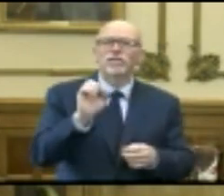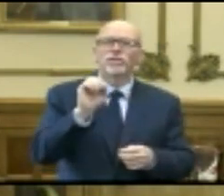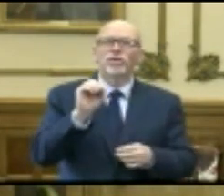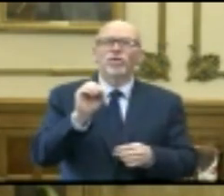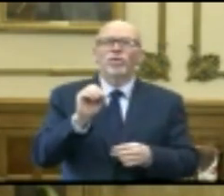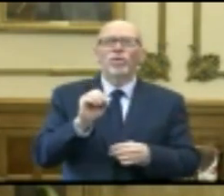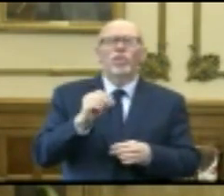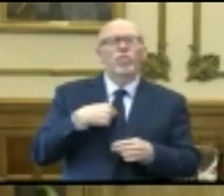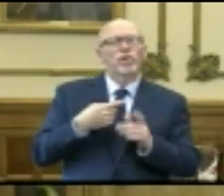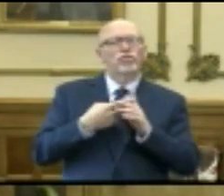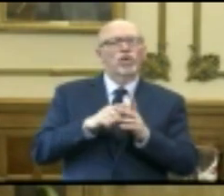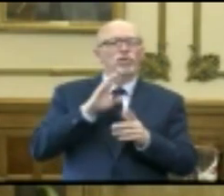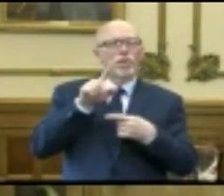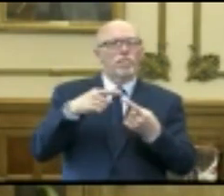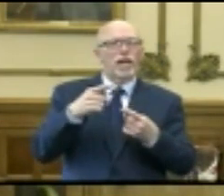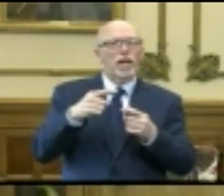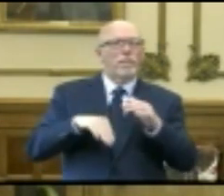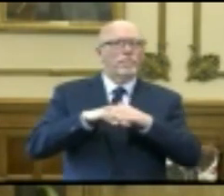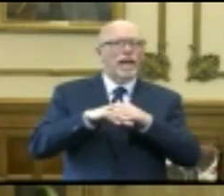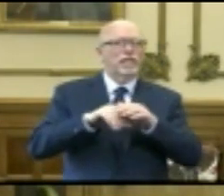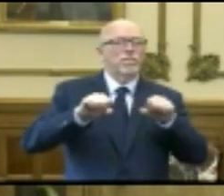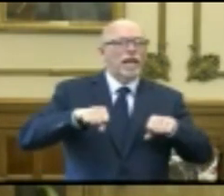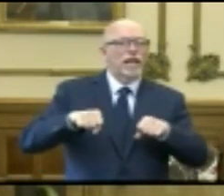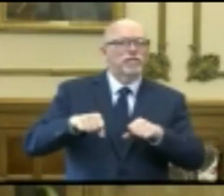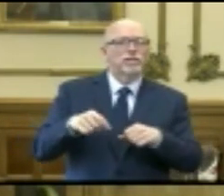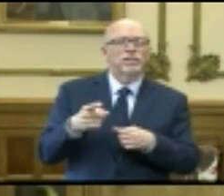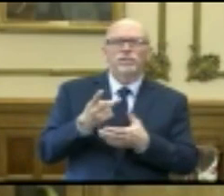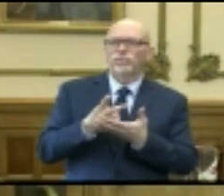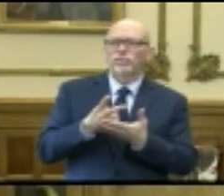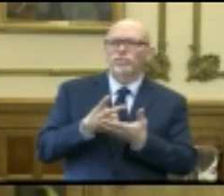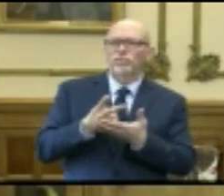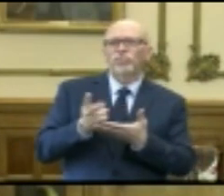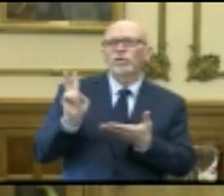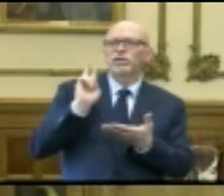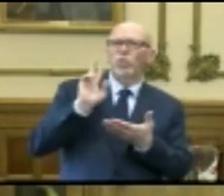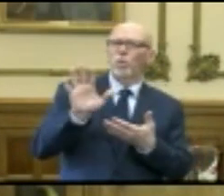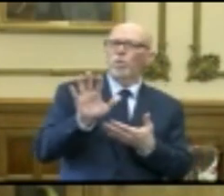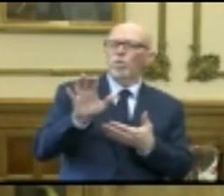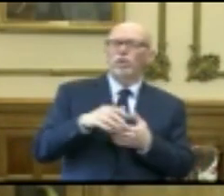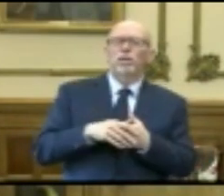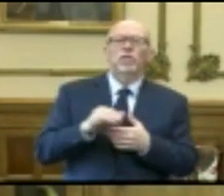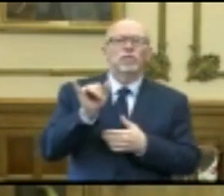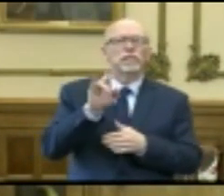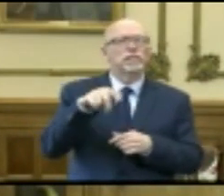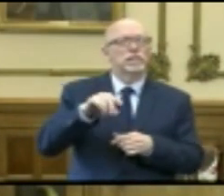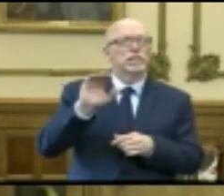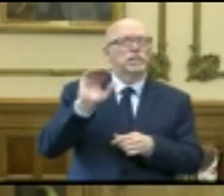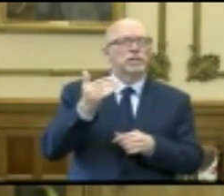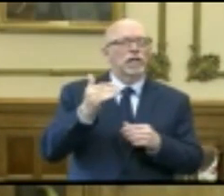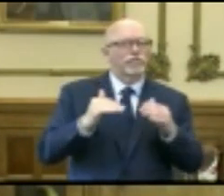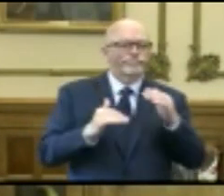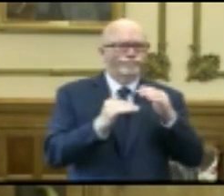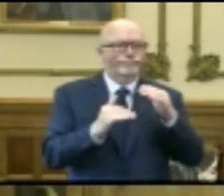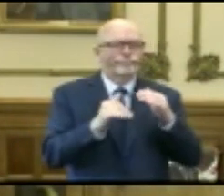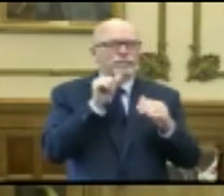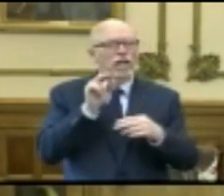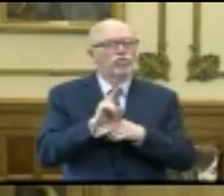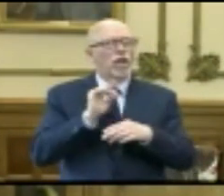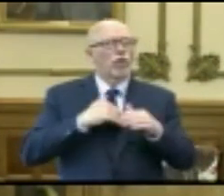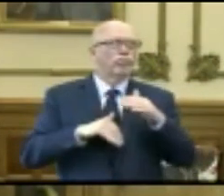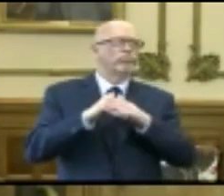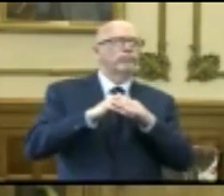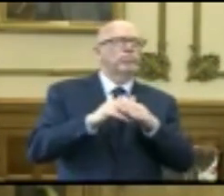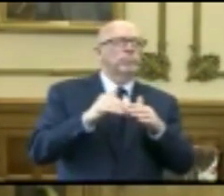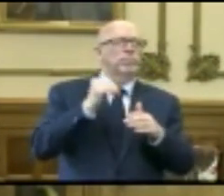since we started talking about maximum capacity two weeks-ish ago, Indiana seems to be falling short of utilizing that maximum